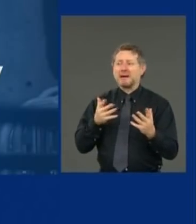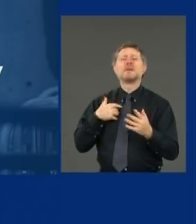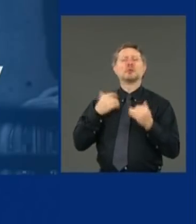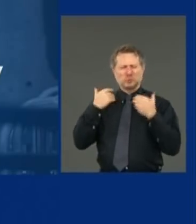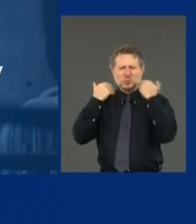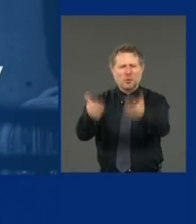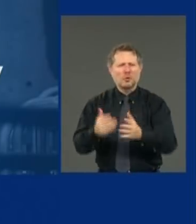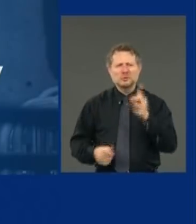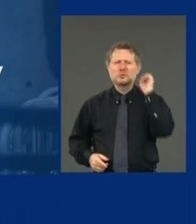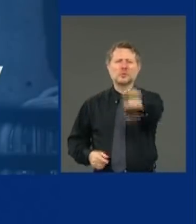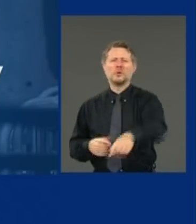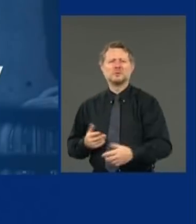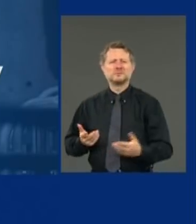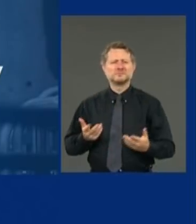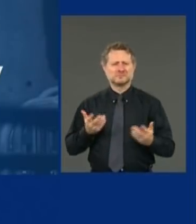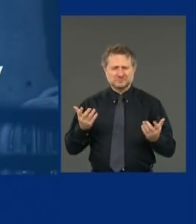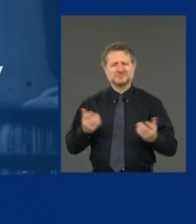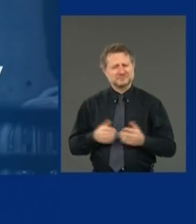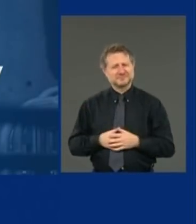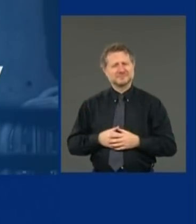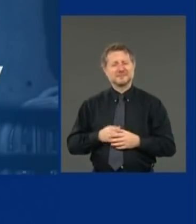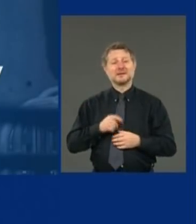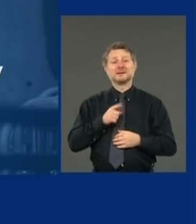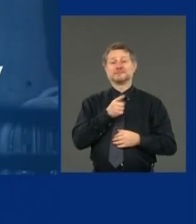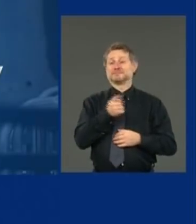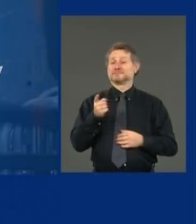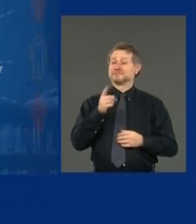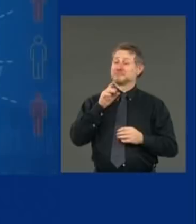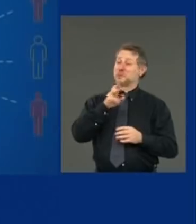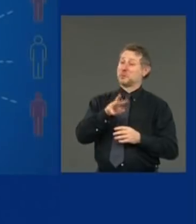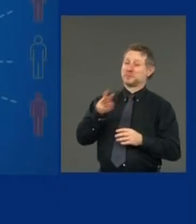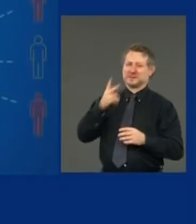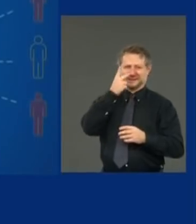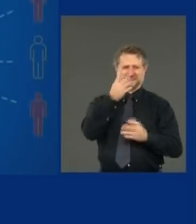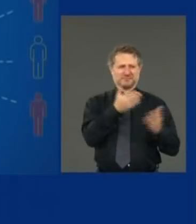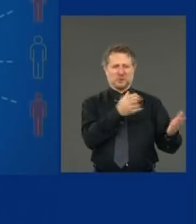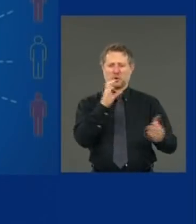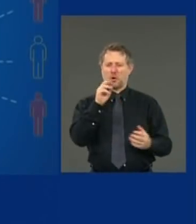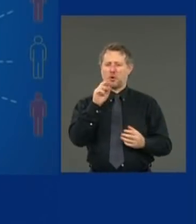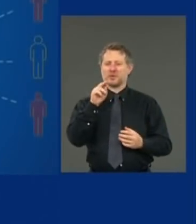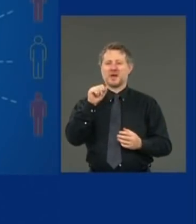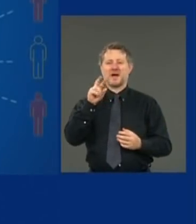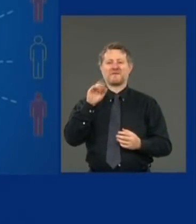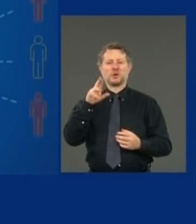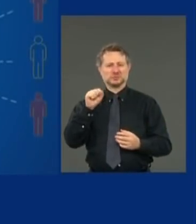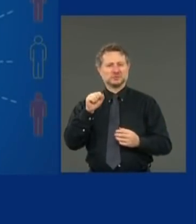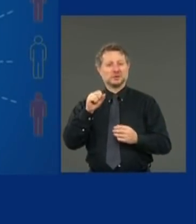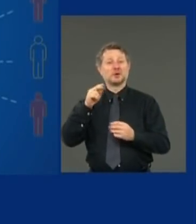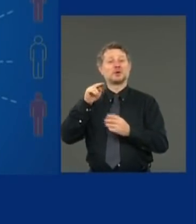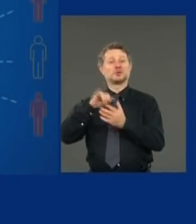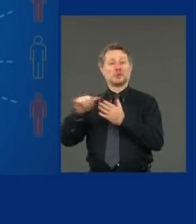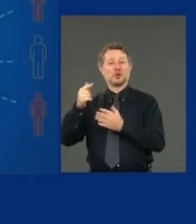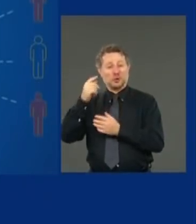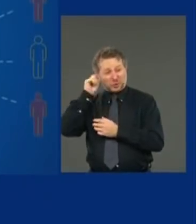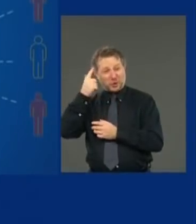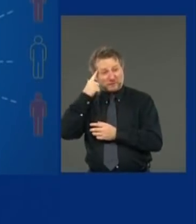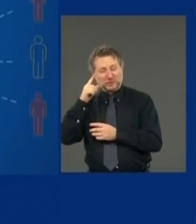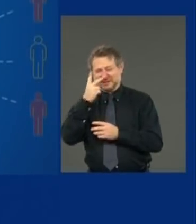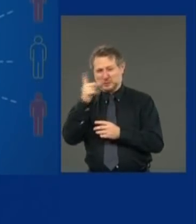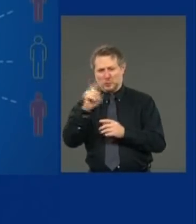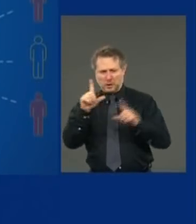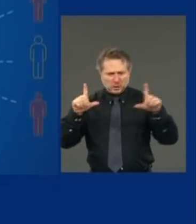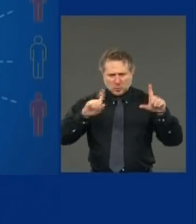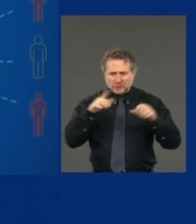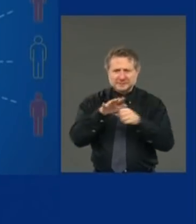Get a test. And you can go to this website and they'll tell you exactly the site closest to you. In terms of